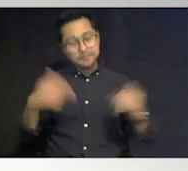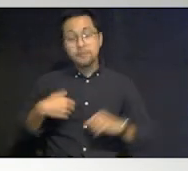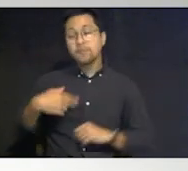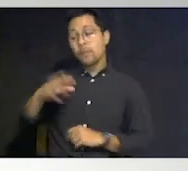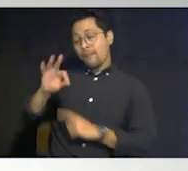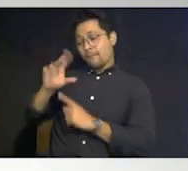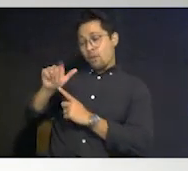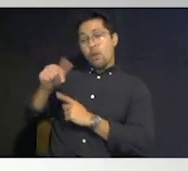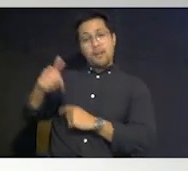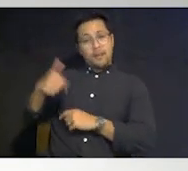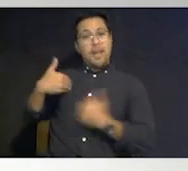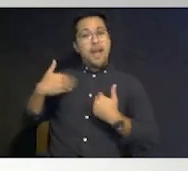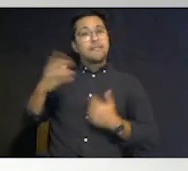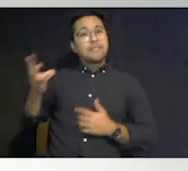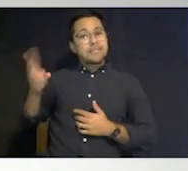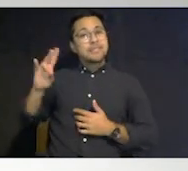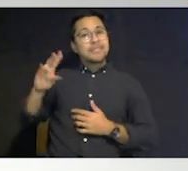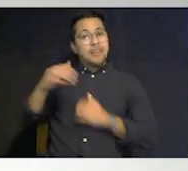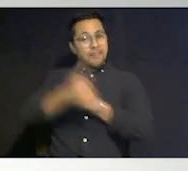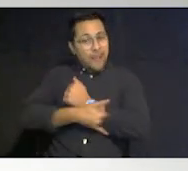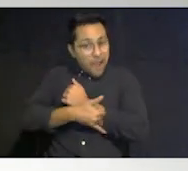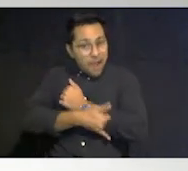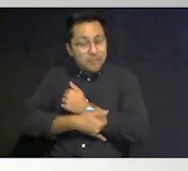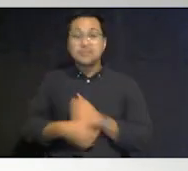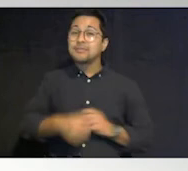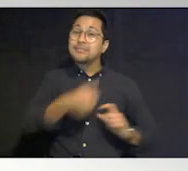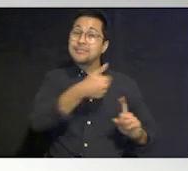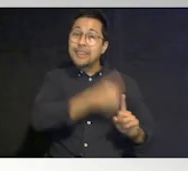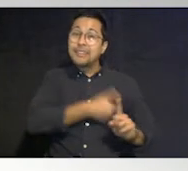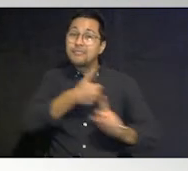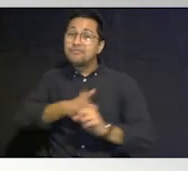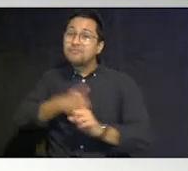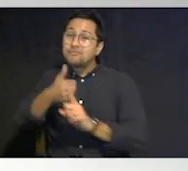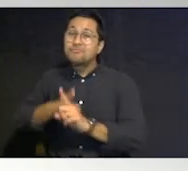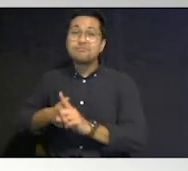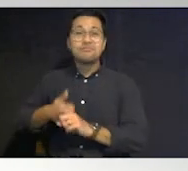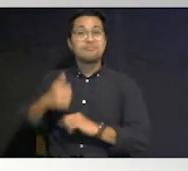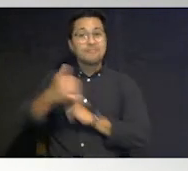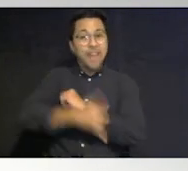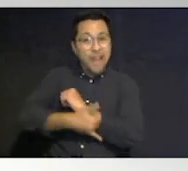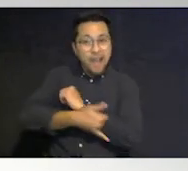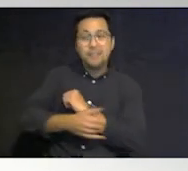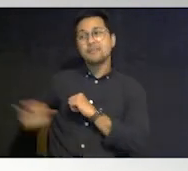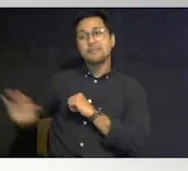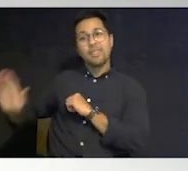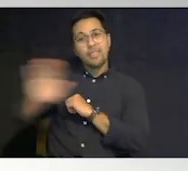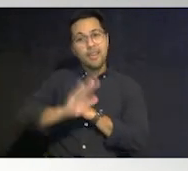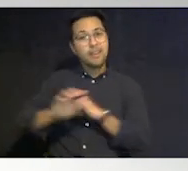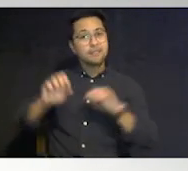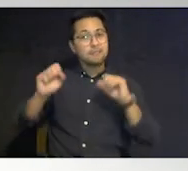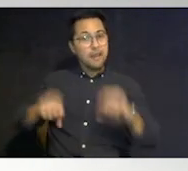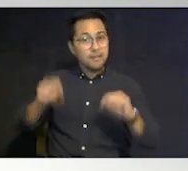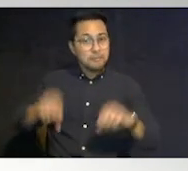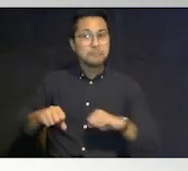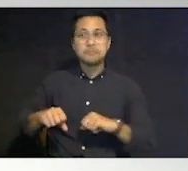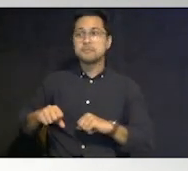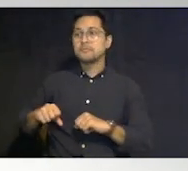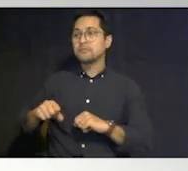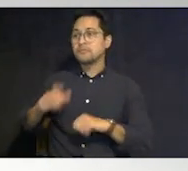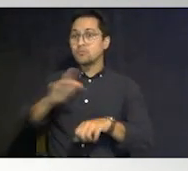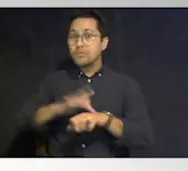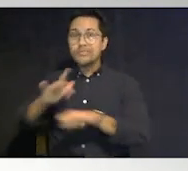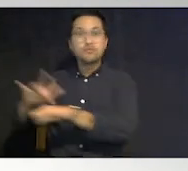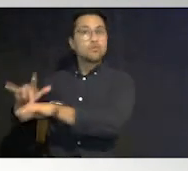67 counties in each county's capabilities and their resources for their special needs program are different